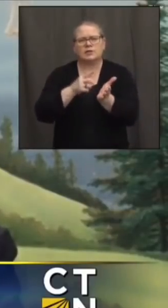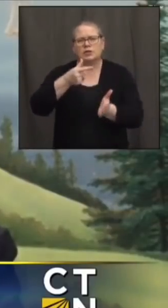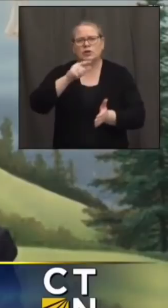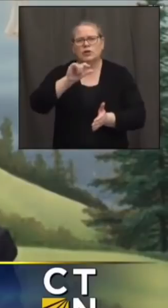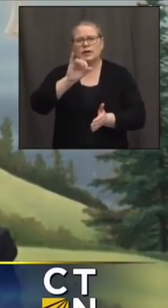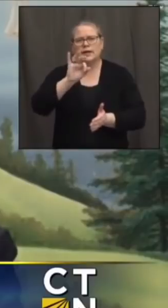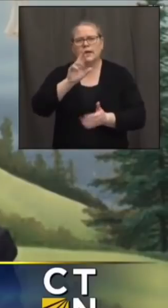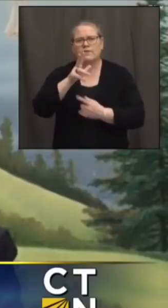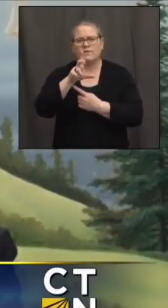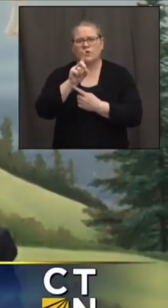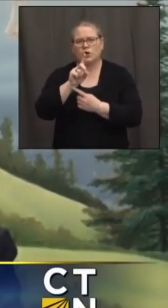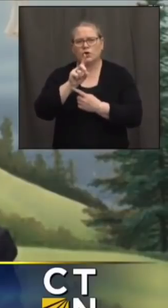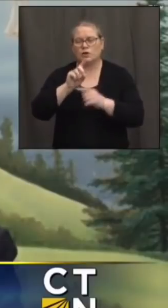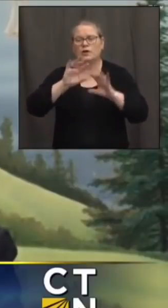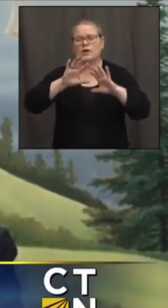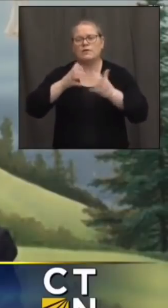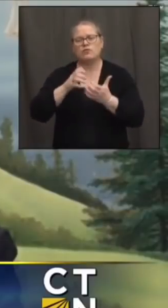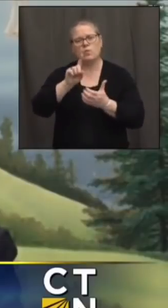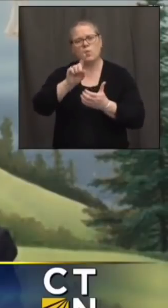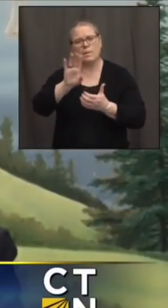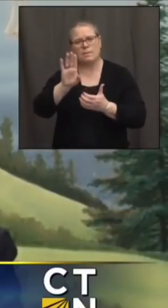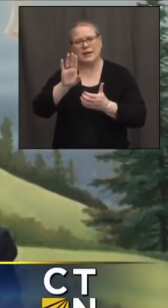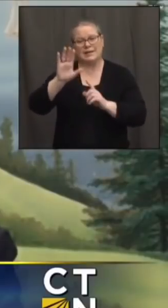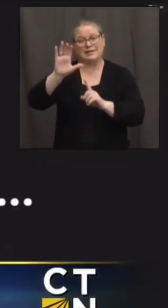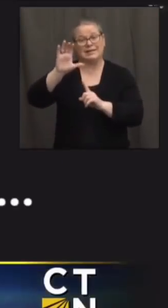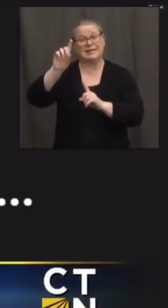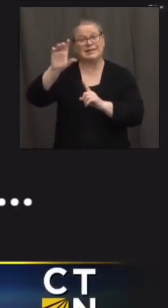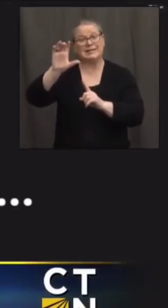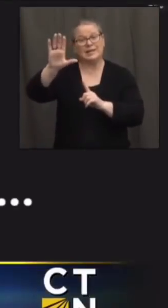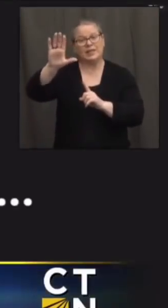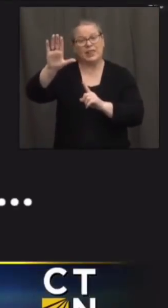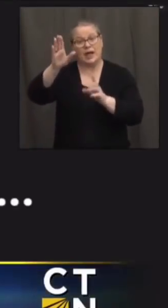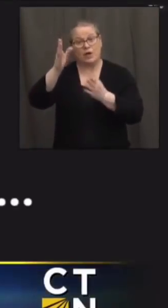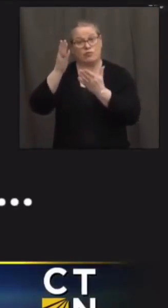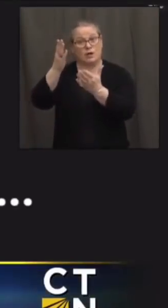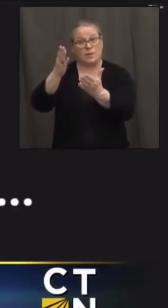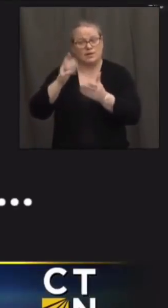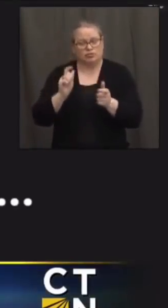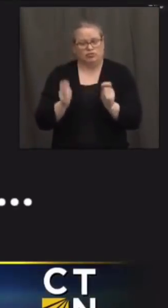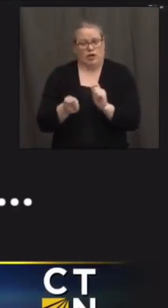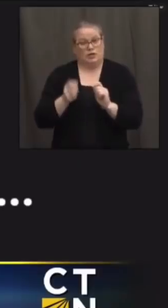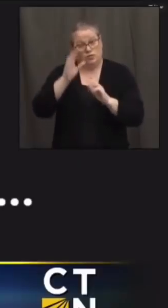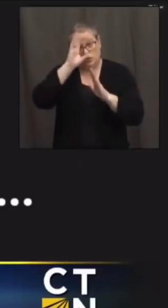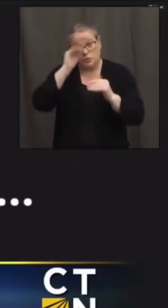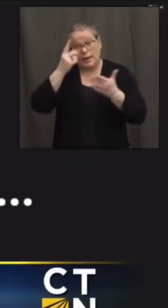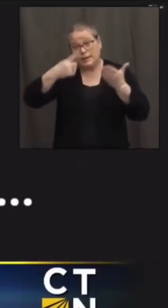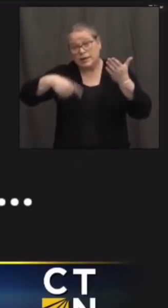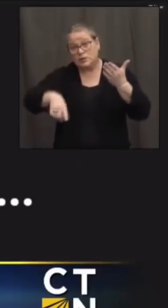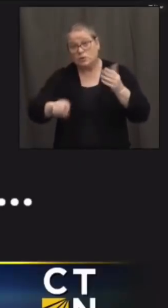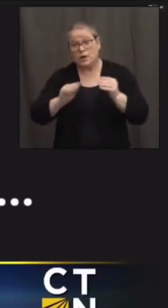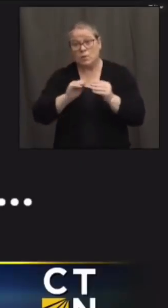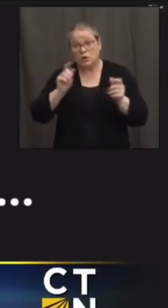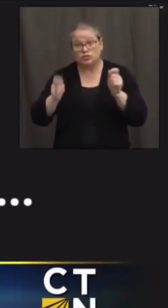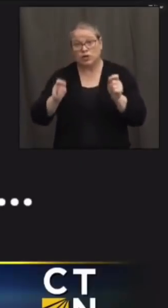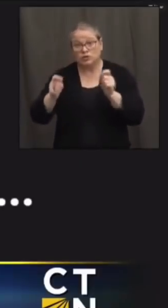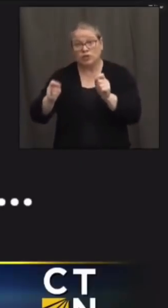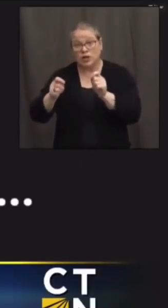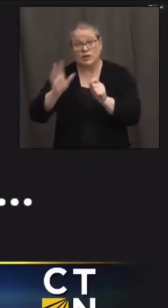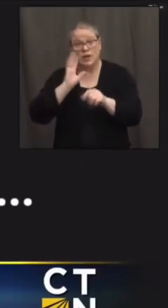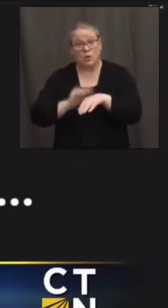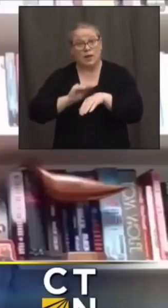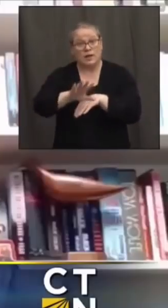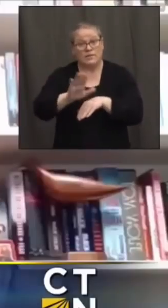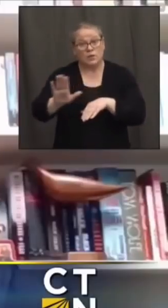on the cdc recommendation do you expect things to change radically starting next week so there will be more recommendations to cause you to switch